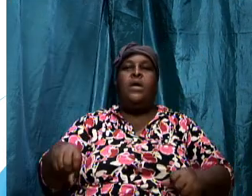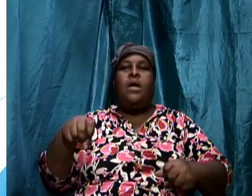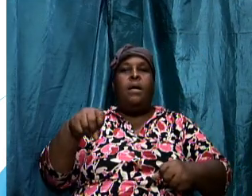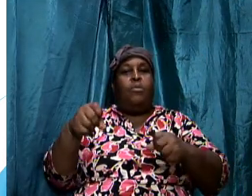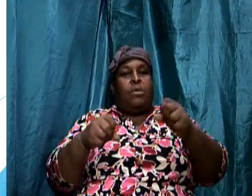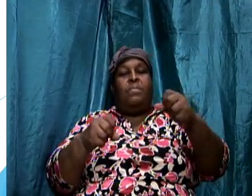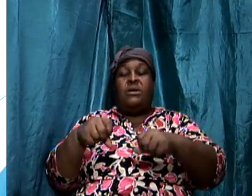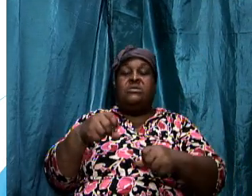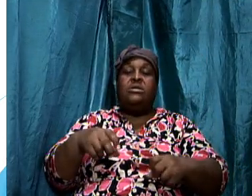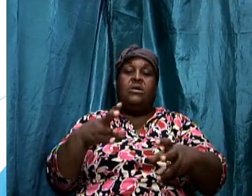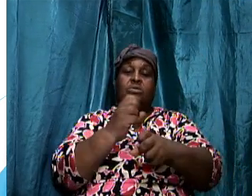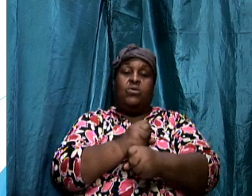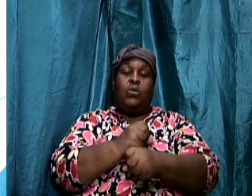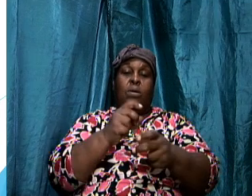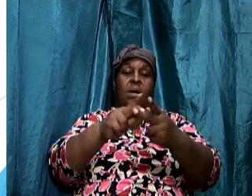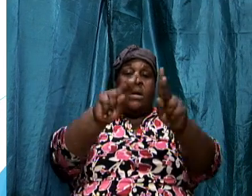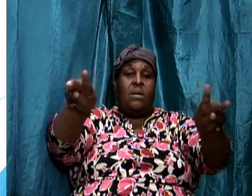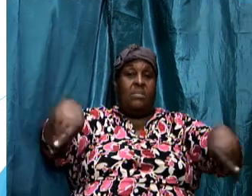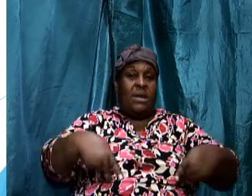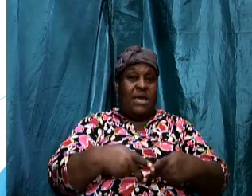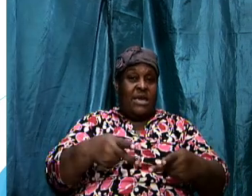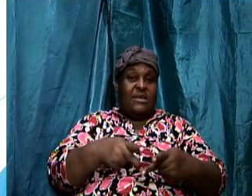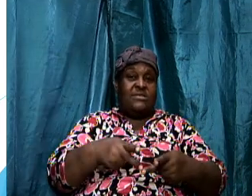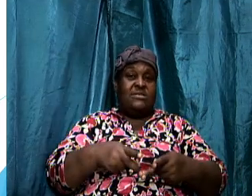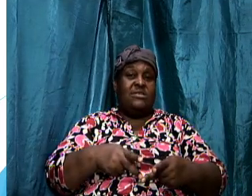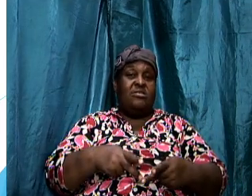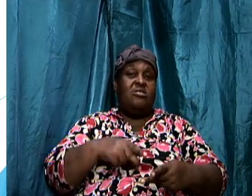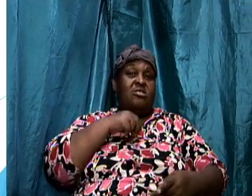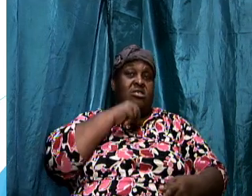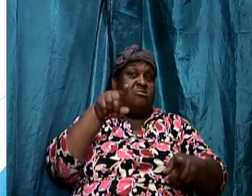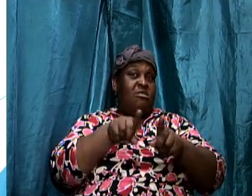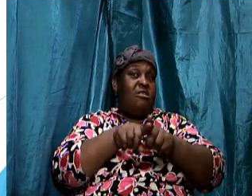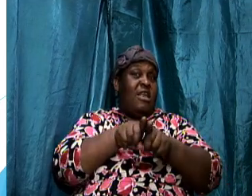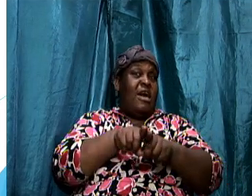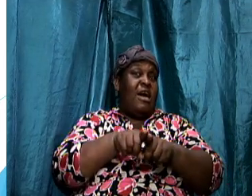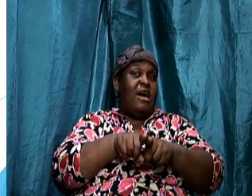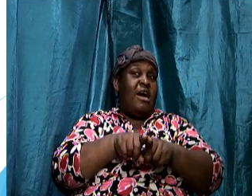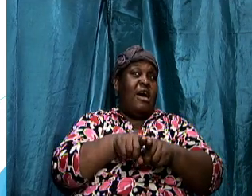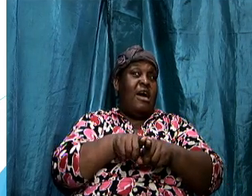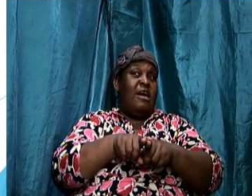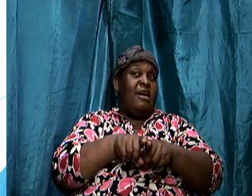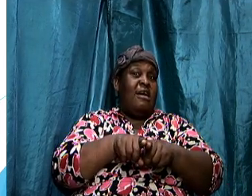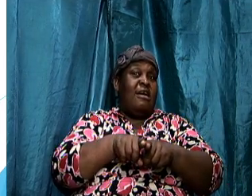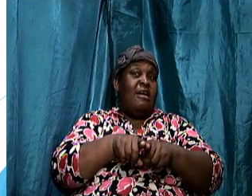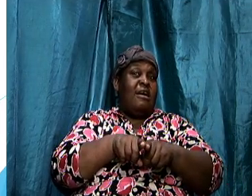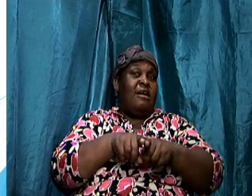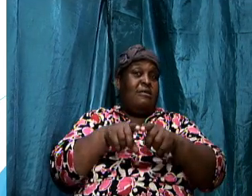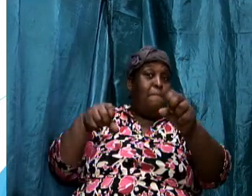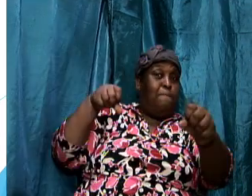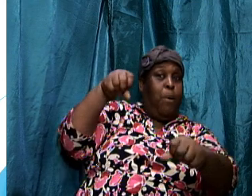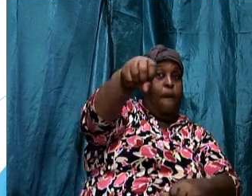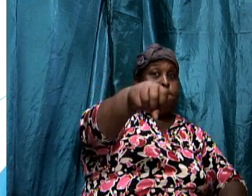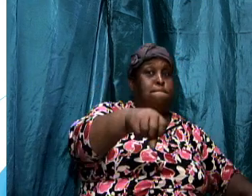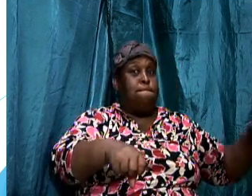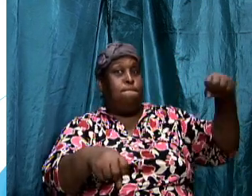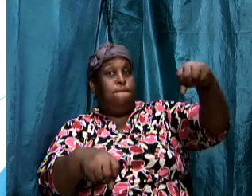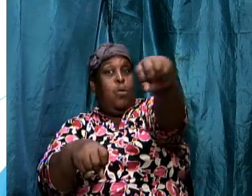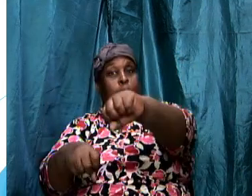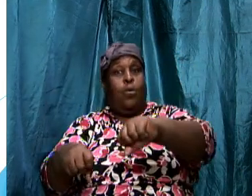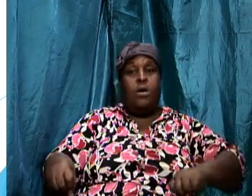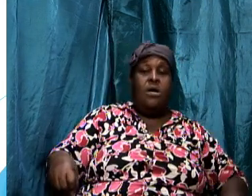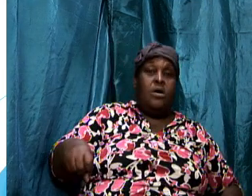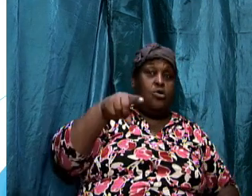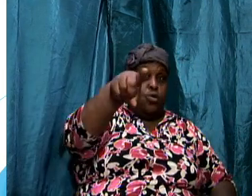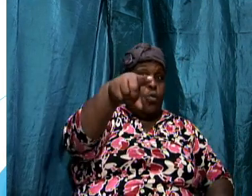then is not like the boxing that you and i know now where they have on a soft glove and they punch each other even